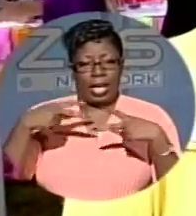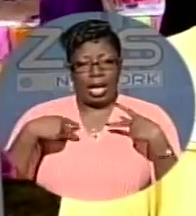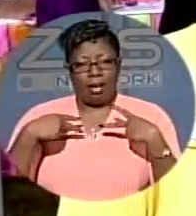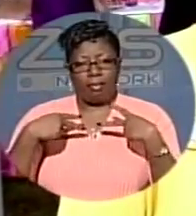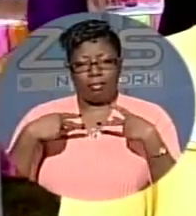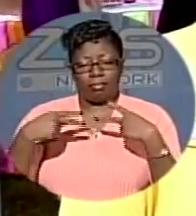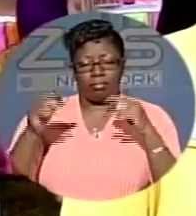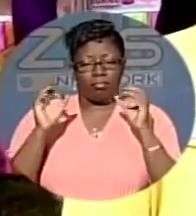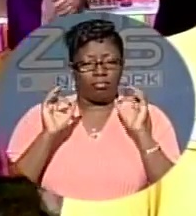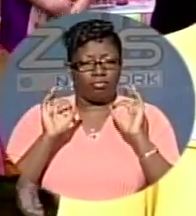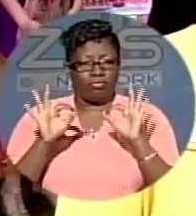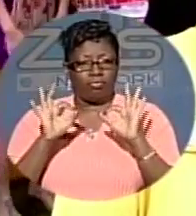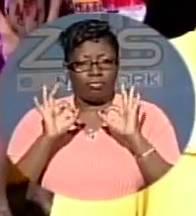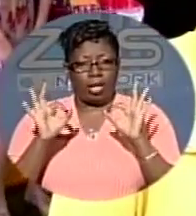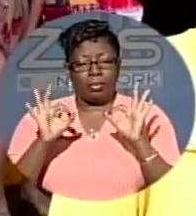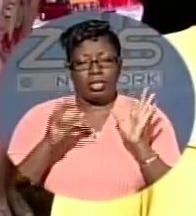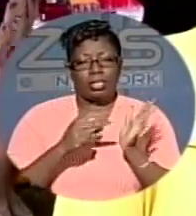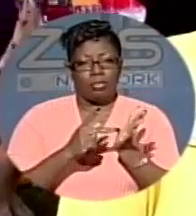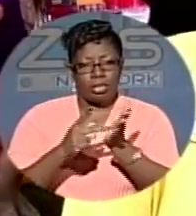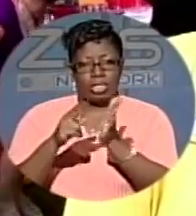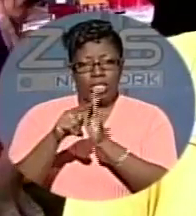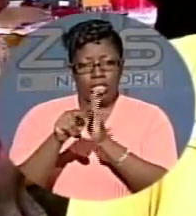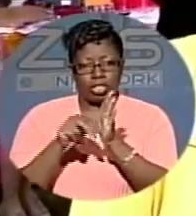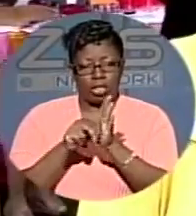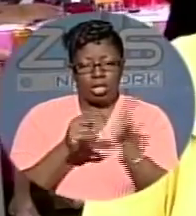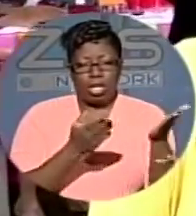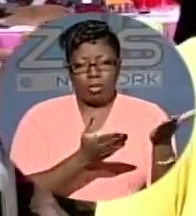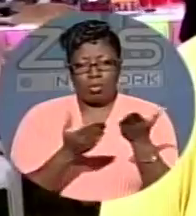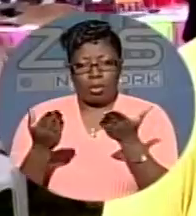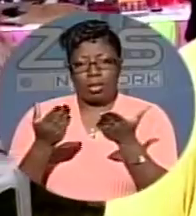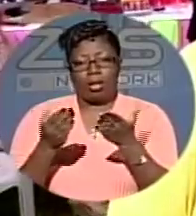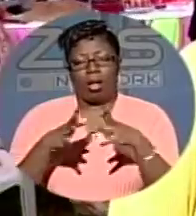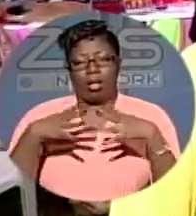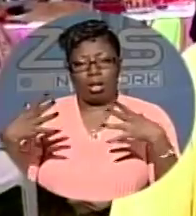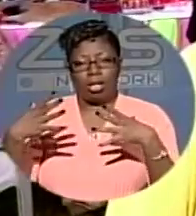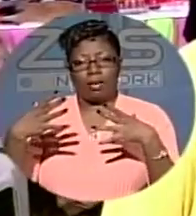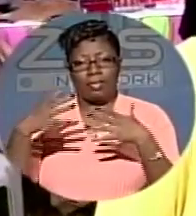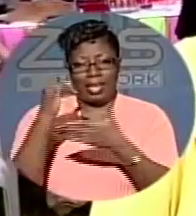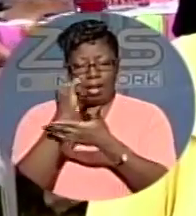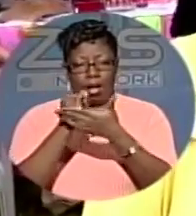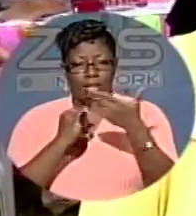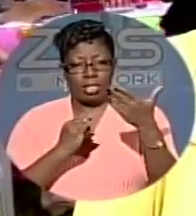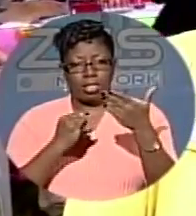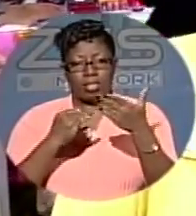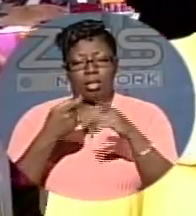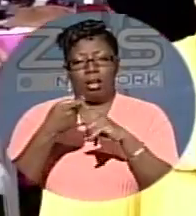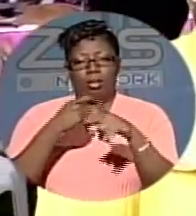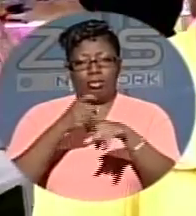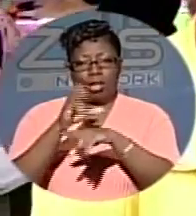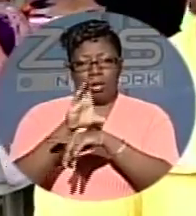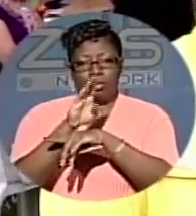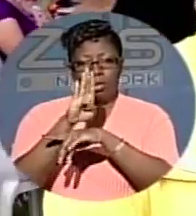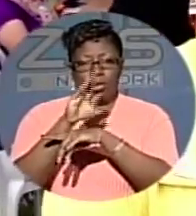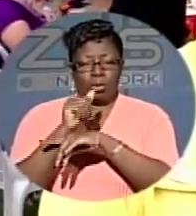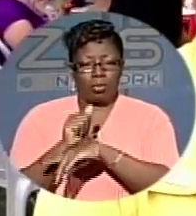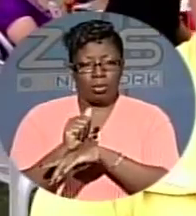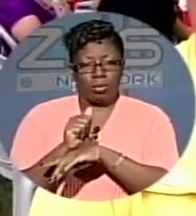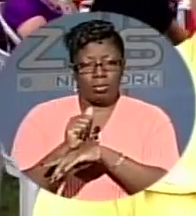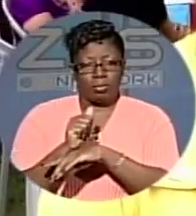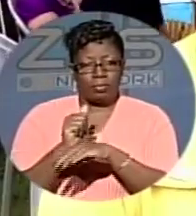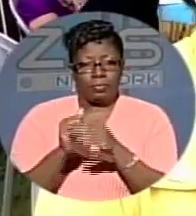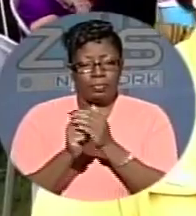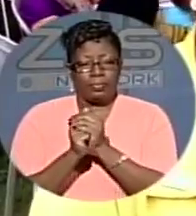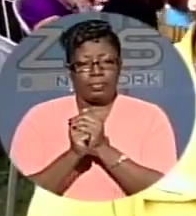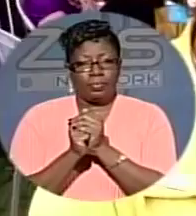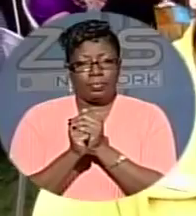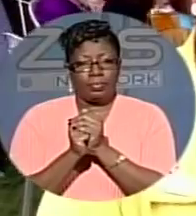fabulous presentation. They brought in a lot of their artists from Cuba. A number of the booths have really kicked